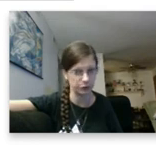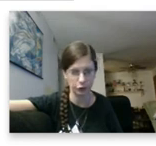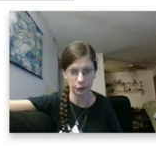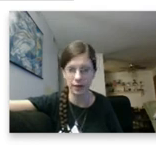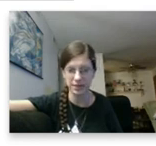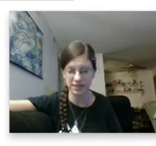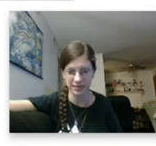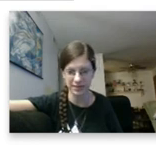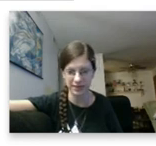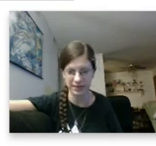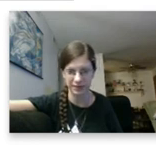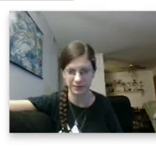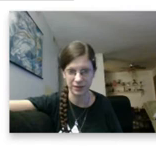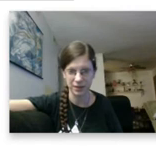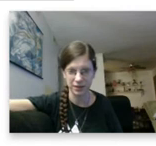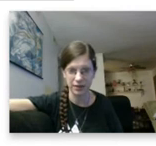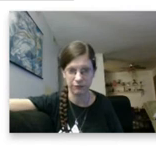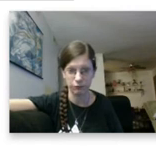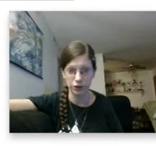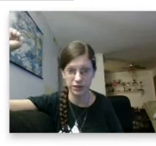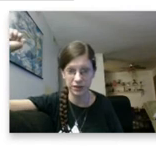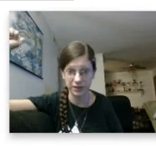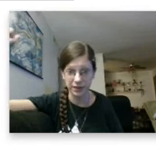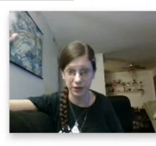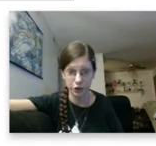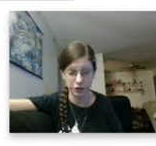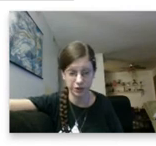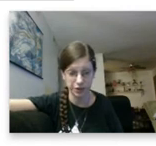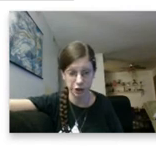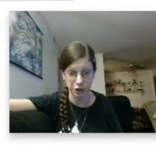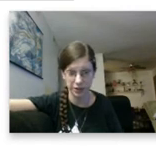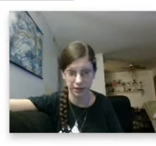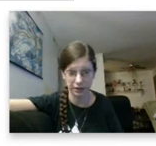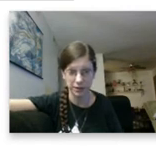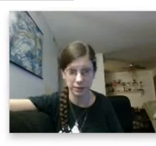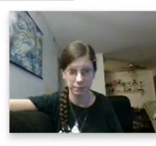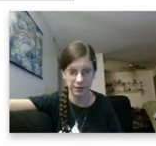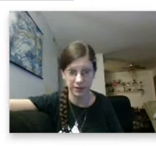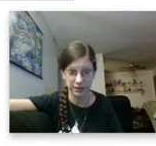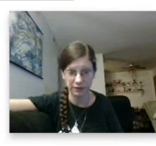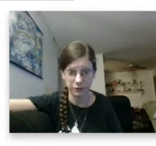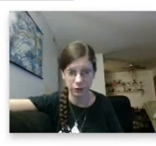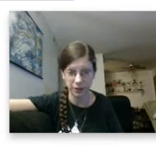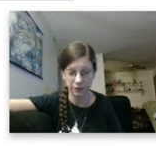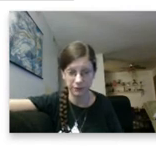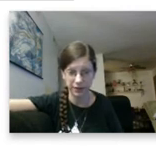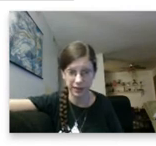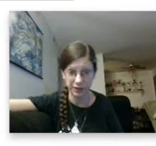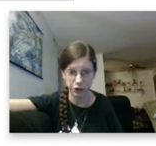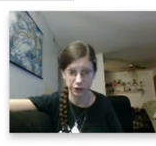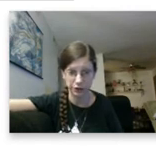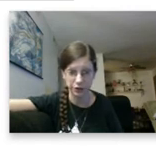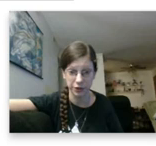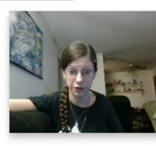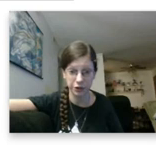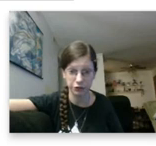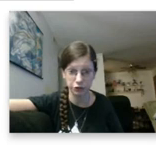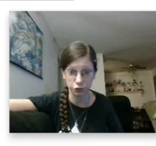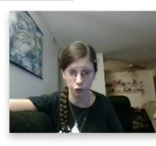I'm No. You know what? I'm going to say it again. If words like conditioning, behavior modification,